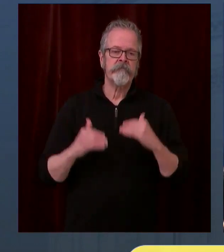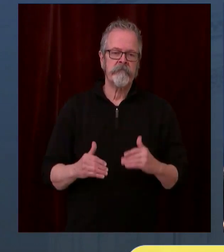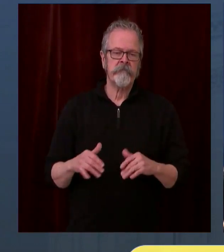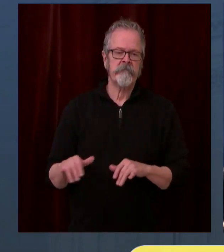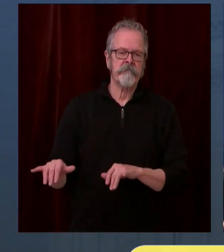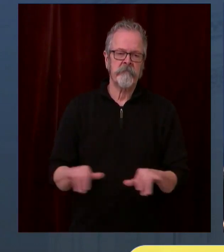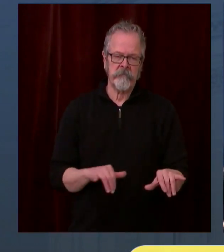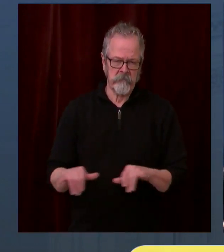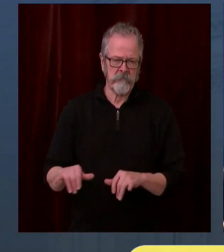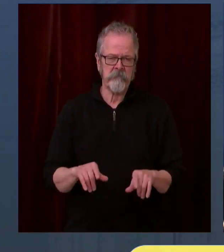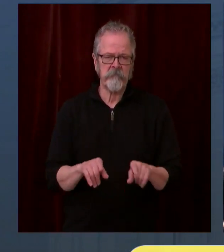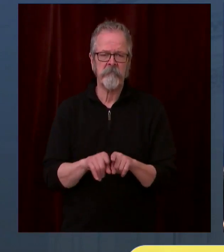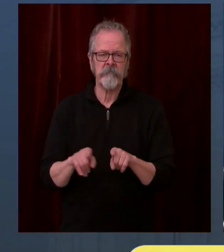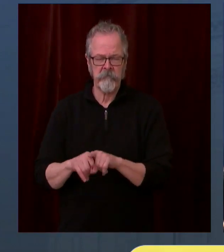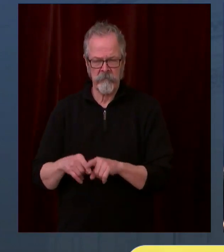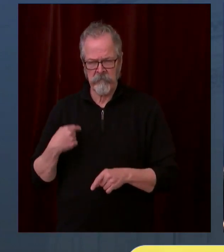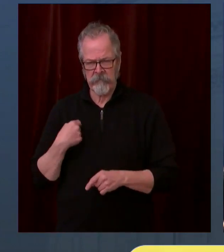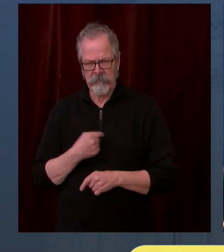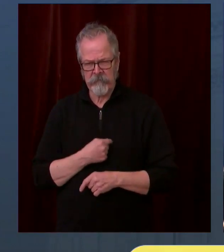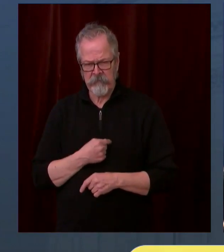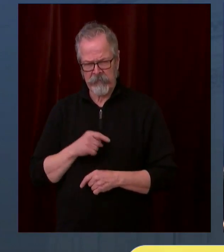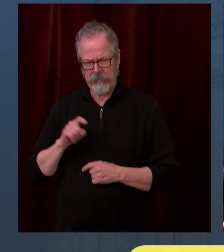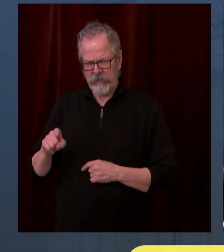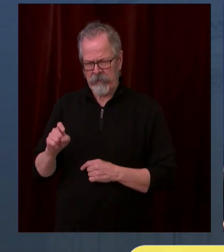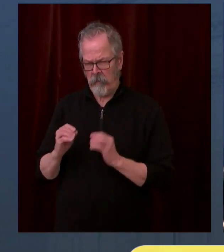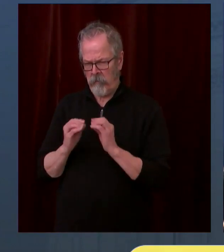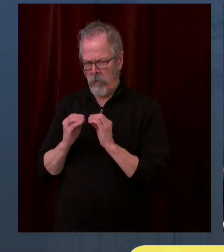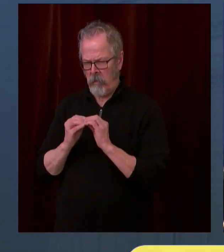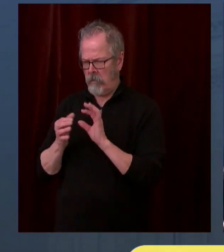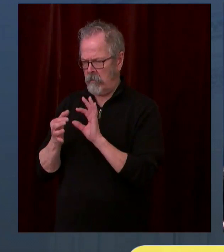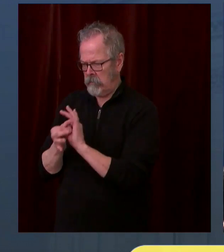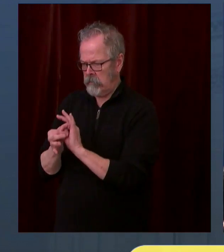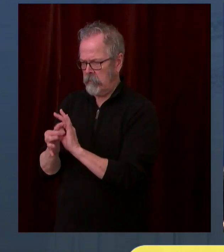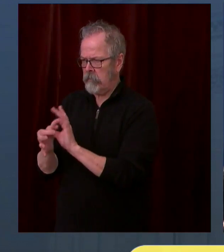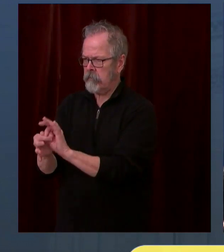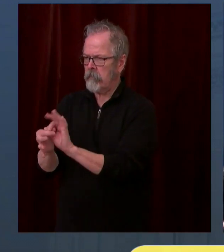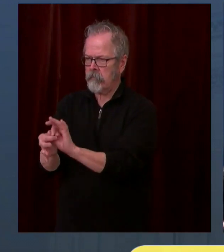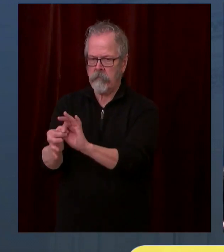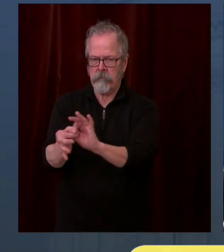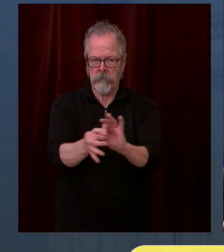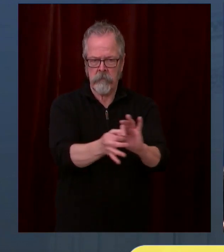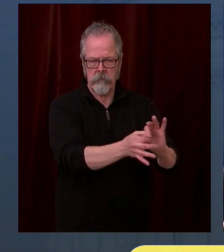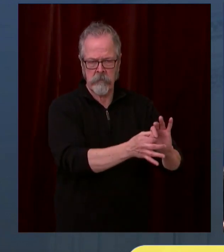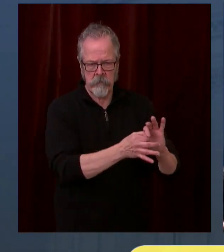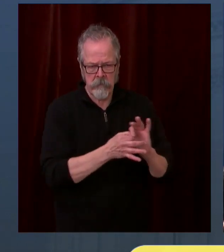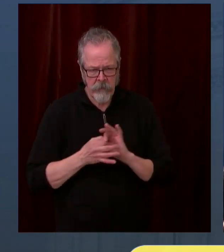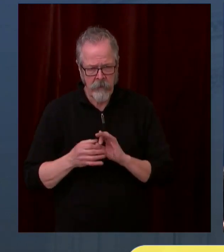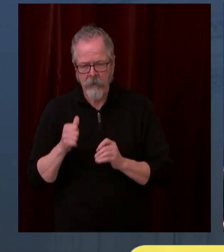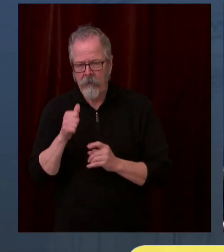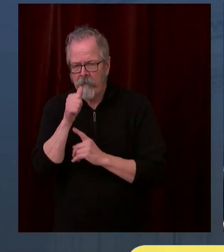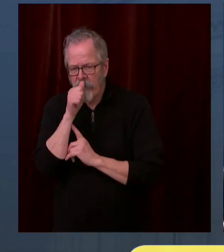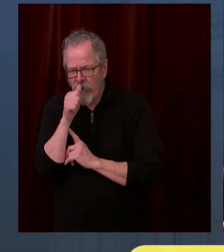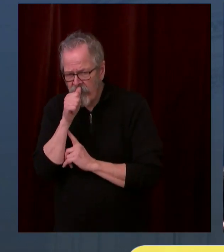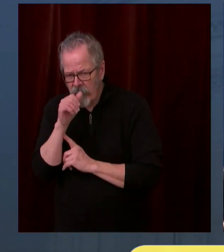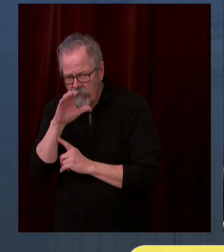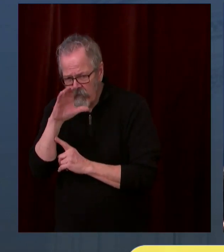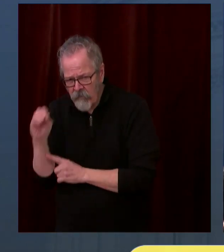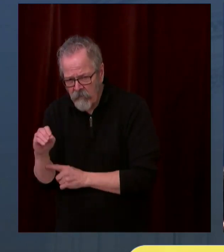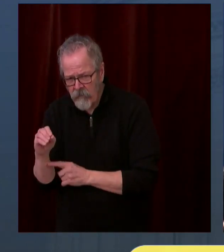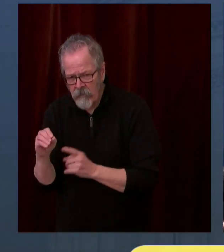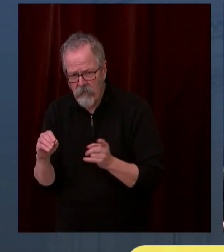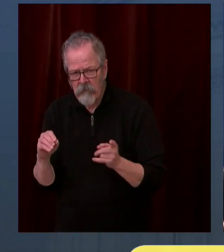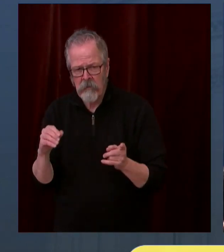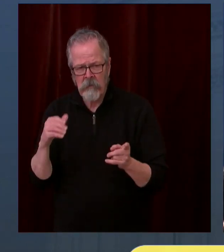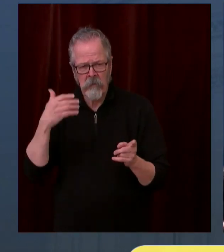coordination to bring the private sector to the table, because we have enormous resources in the private sector, both in intellectual